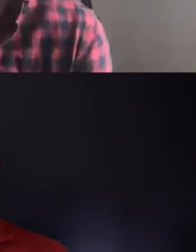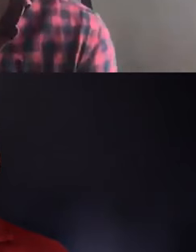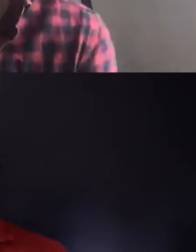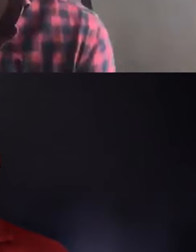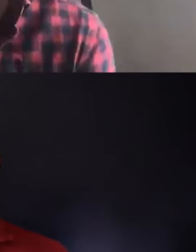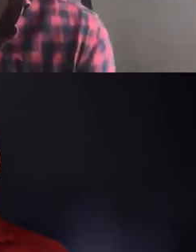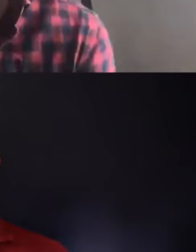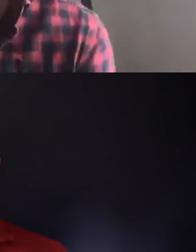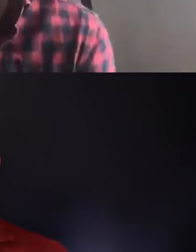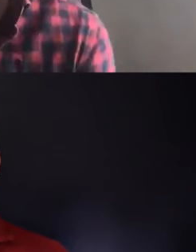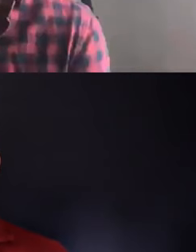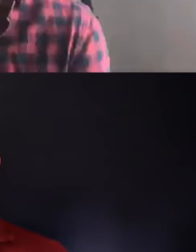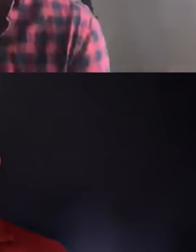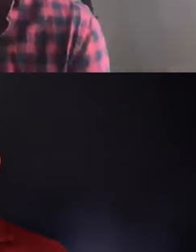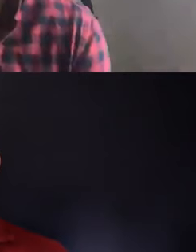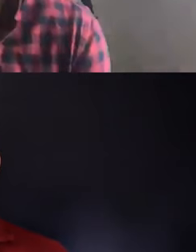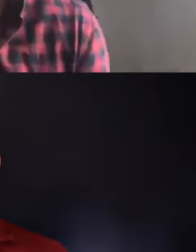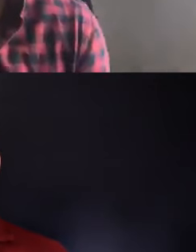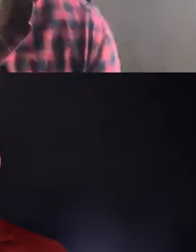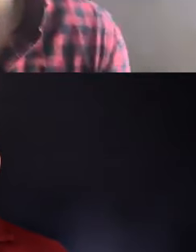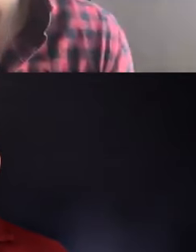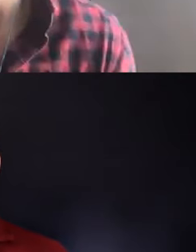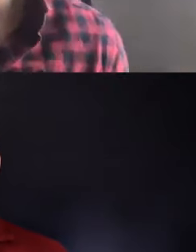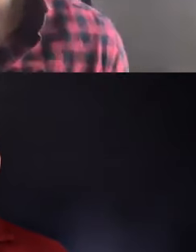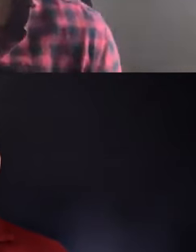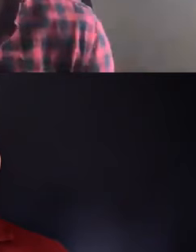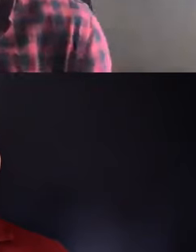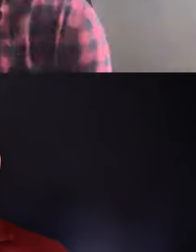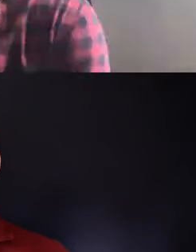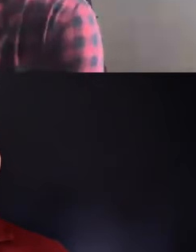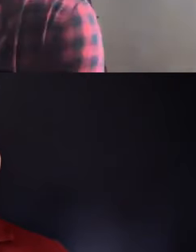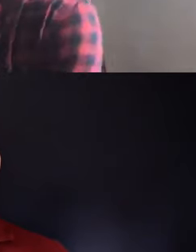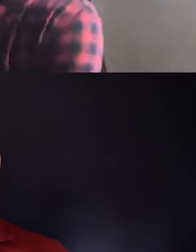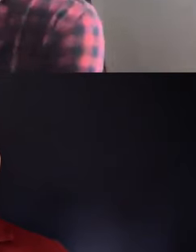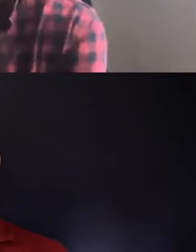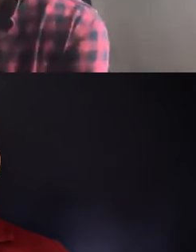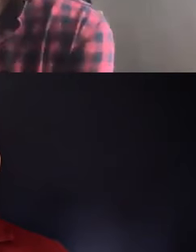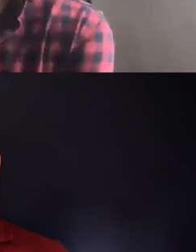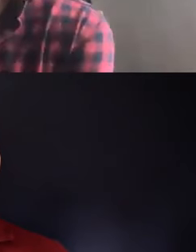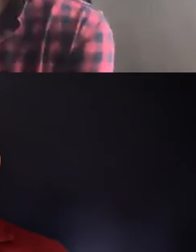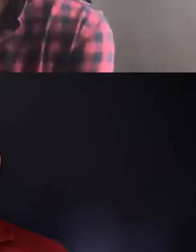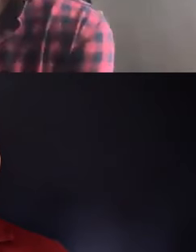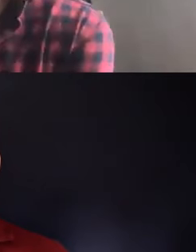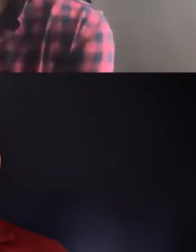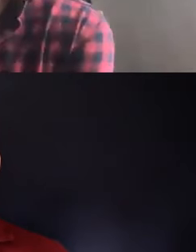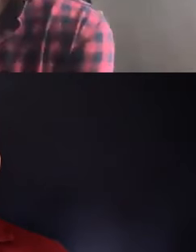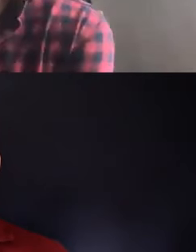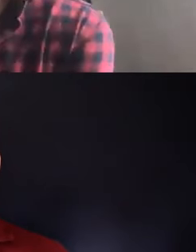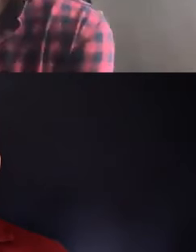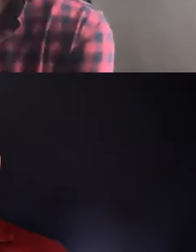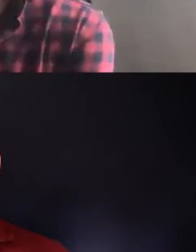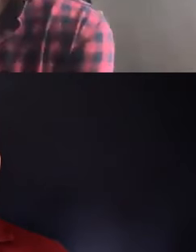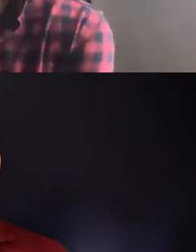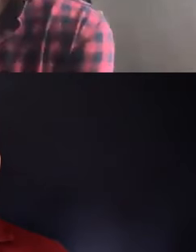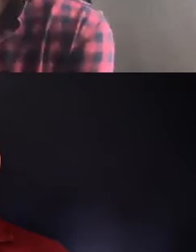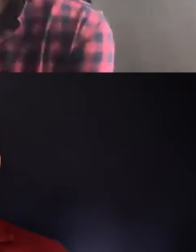media outlets for her opinions on language and linguistics, and she is the winner of numerous grants and awards, including, recently, a doctoral dissertation research improvement